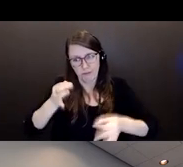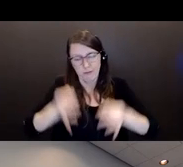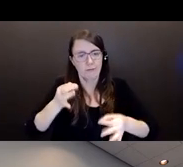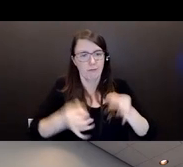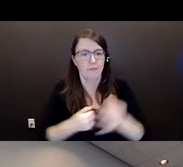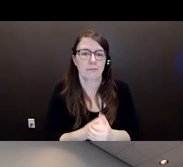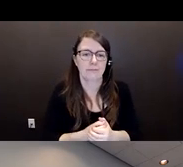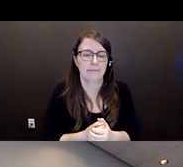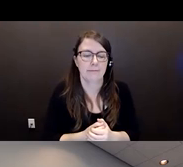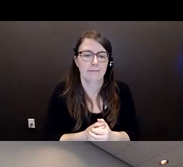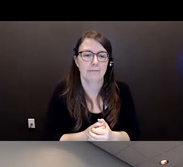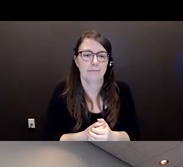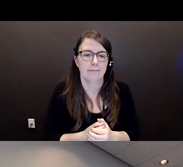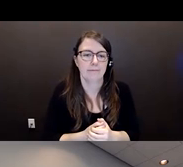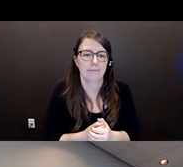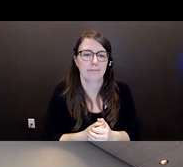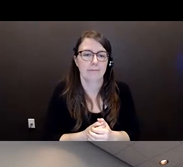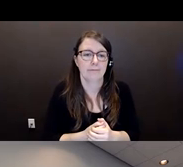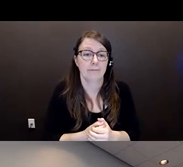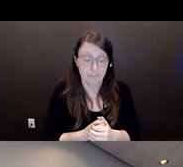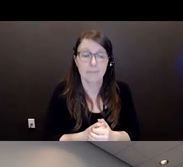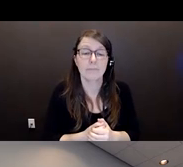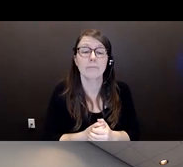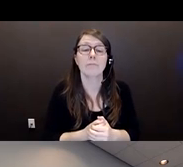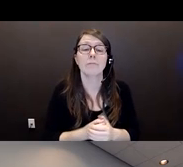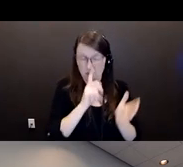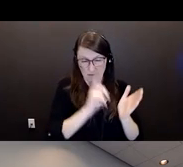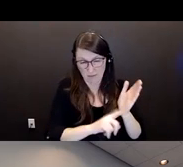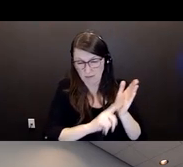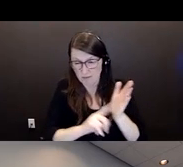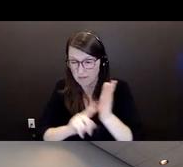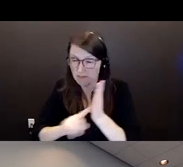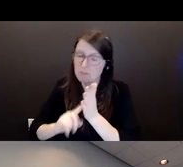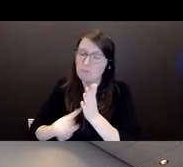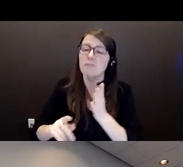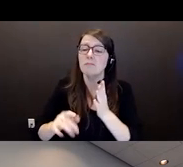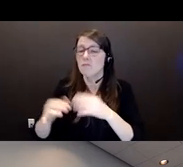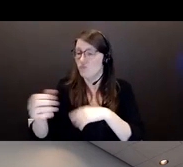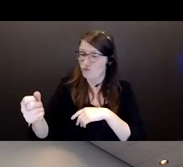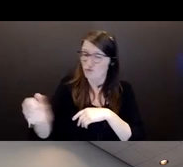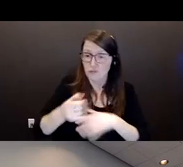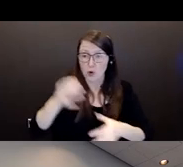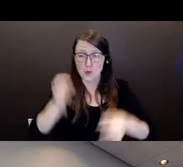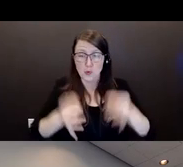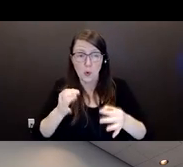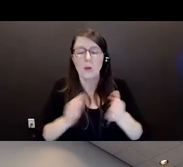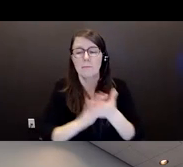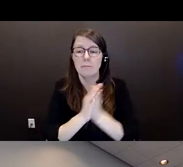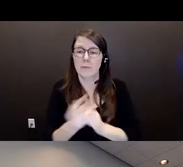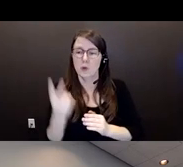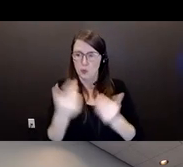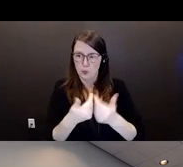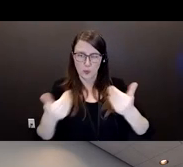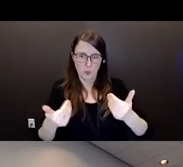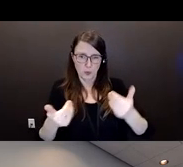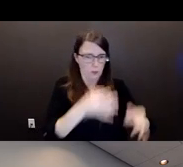The case itself, the outcome, it was split into two trials. And the reason it was that happened was the way the criminal